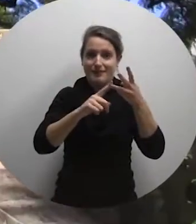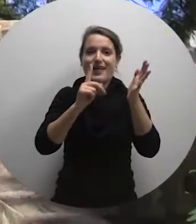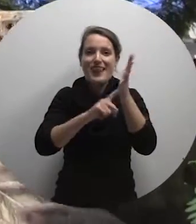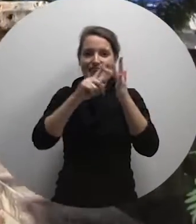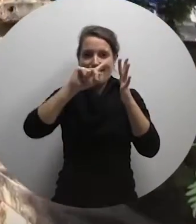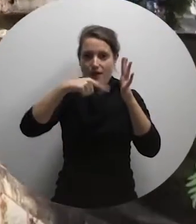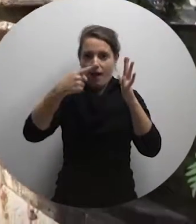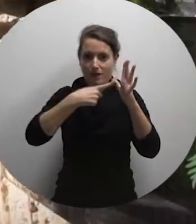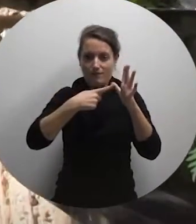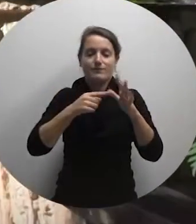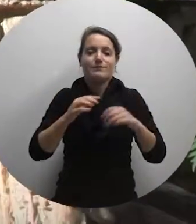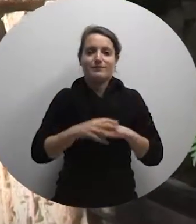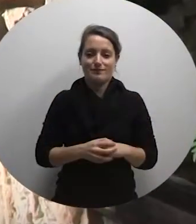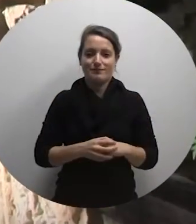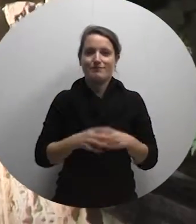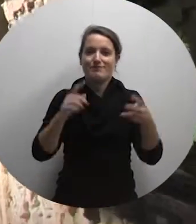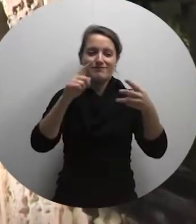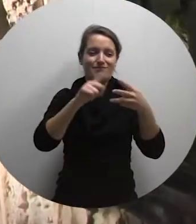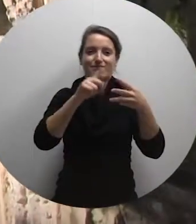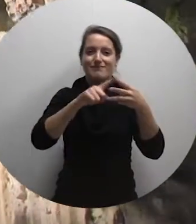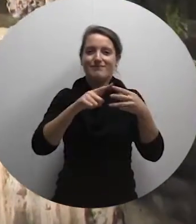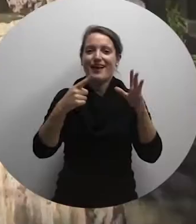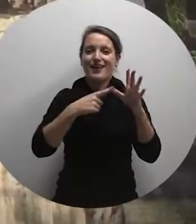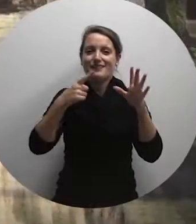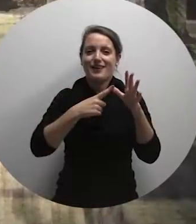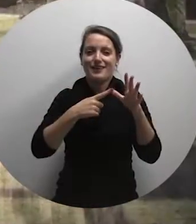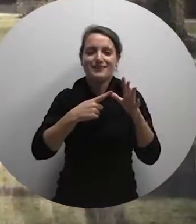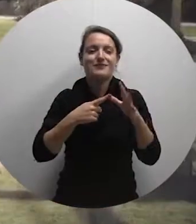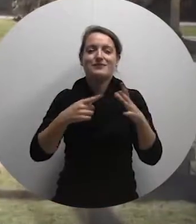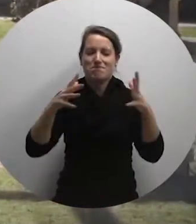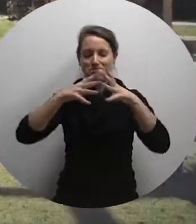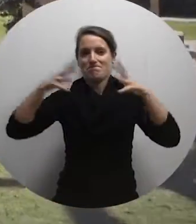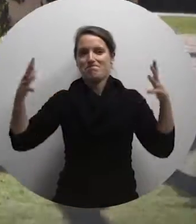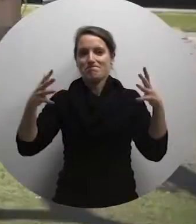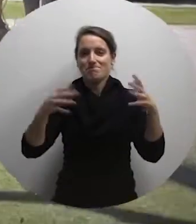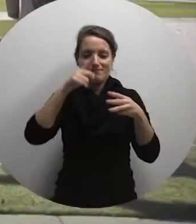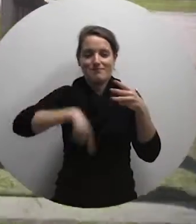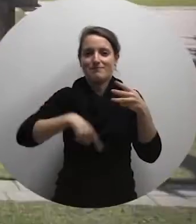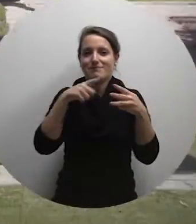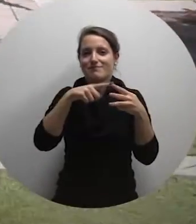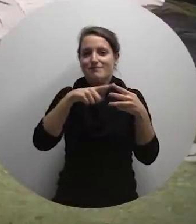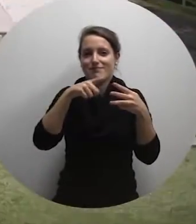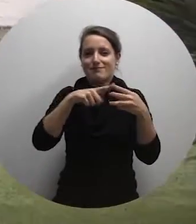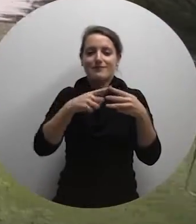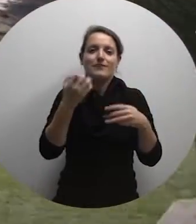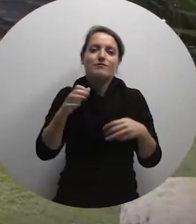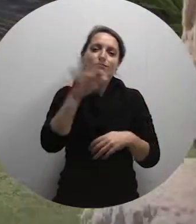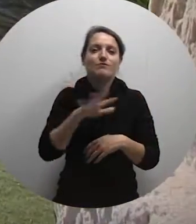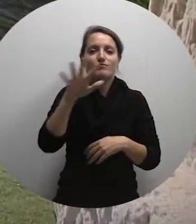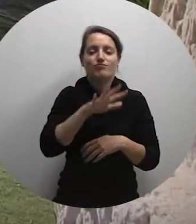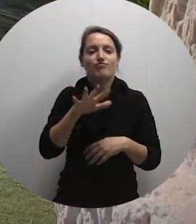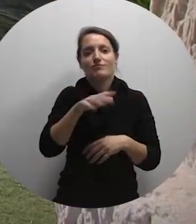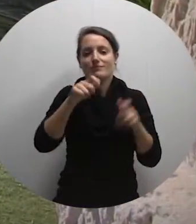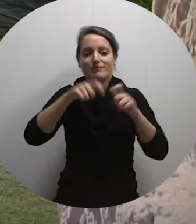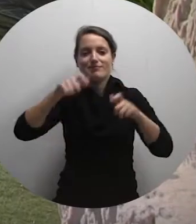meaning I perfume the air with my blossoms. It is the largest of the three villages, with a population